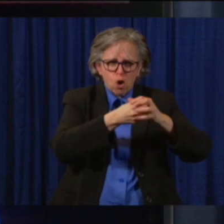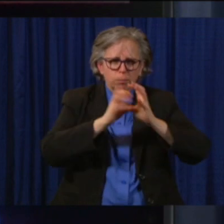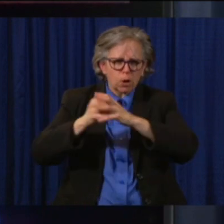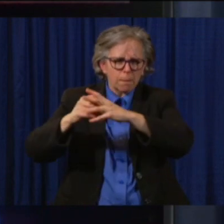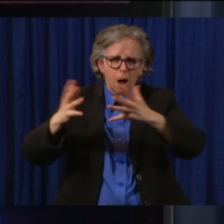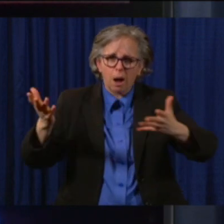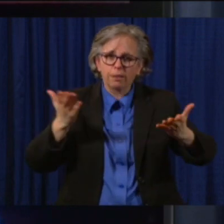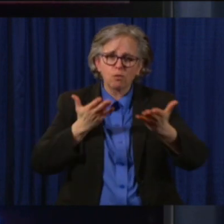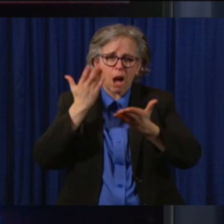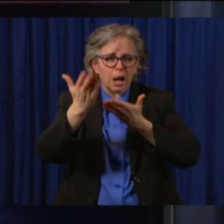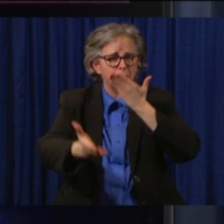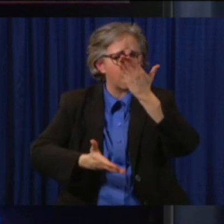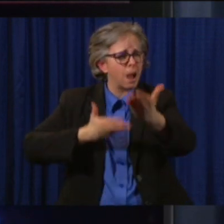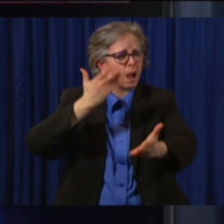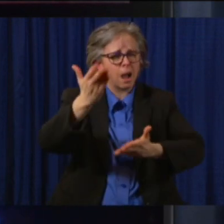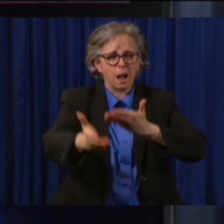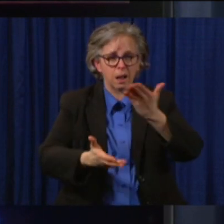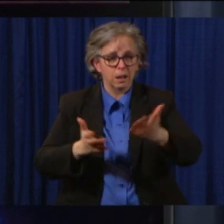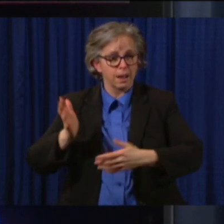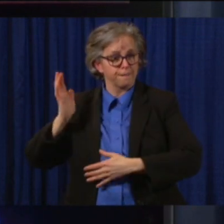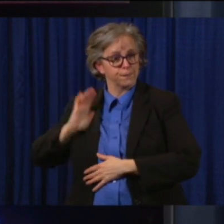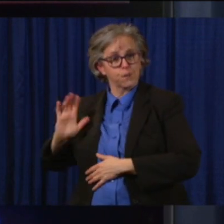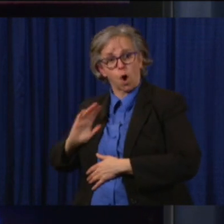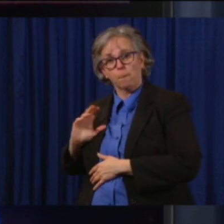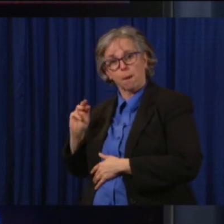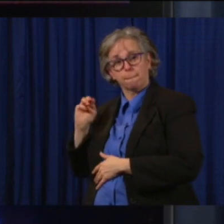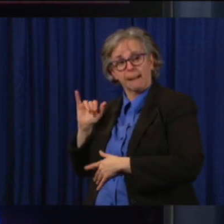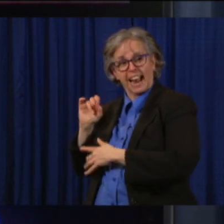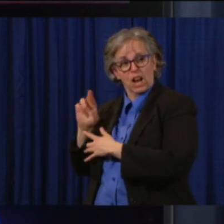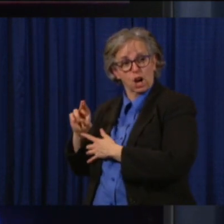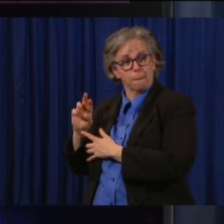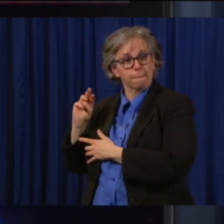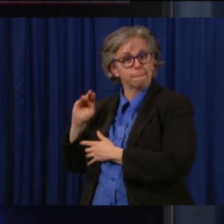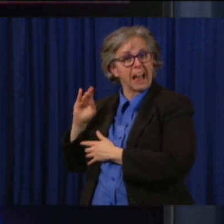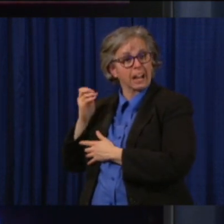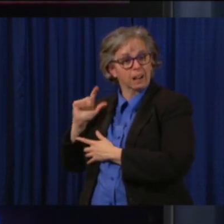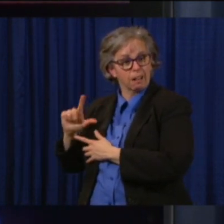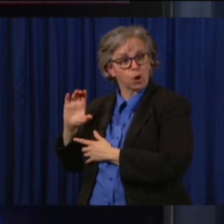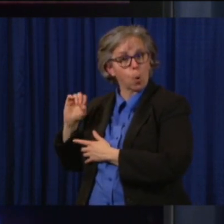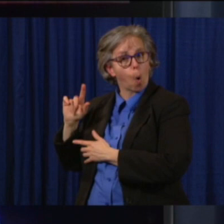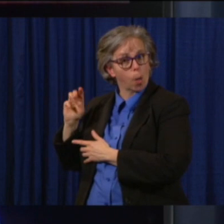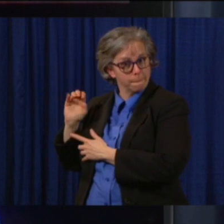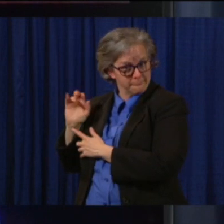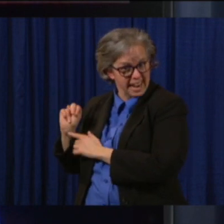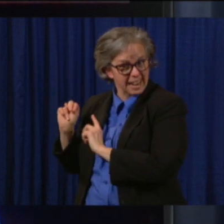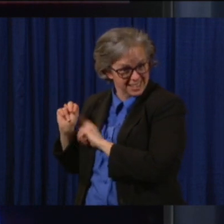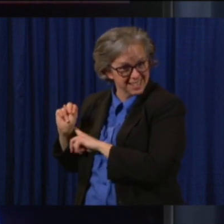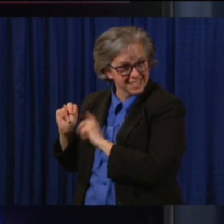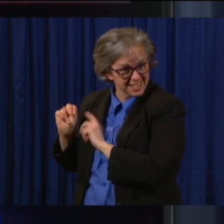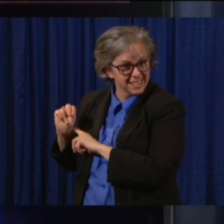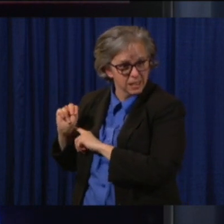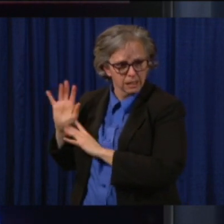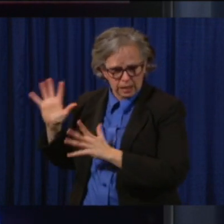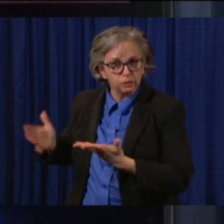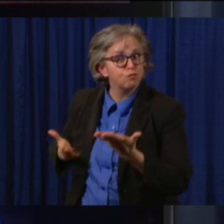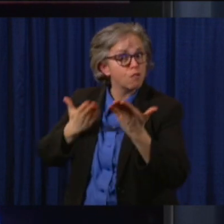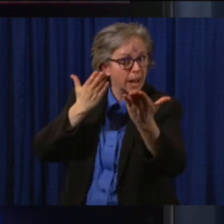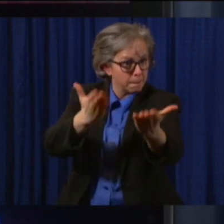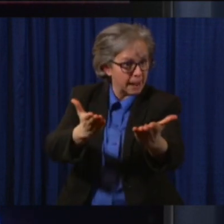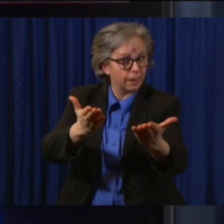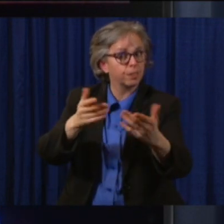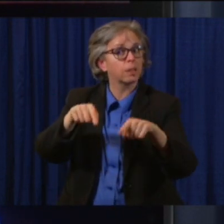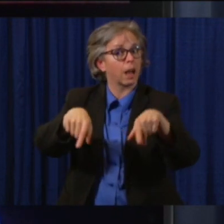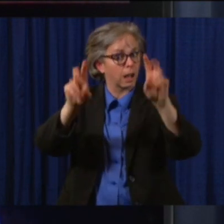Michael Coleman has raised the issue, which I know you understand, is making sure that we fund these